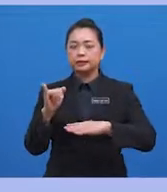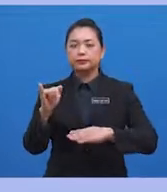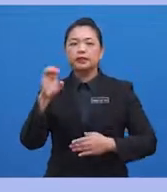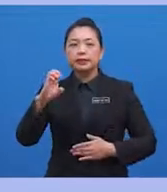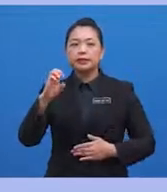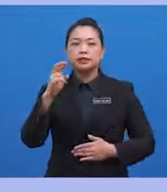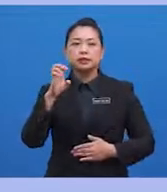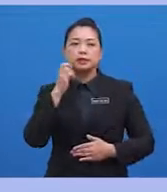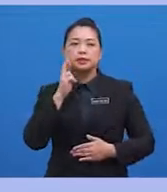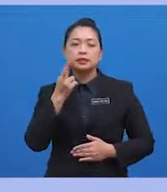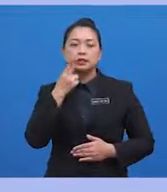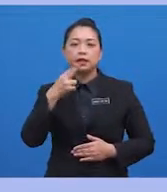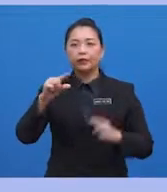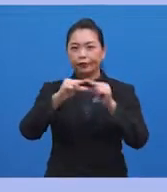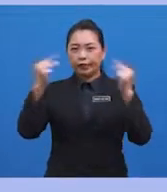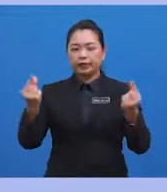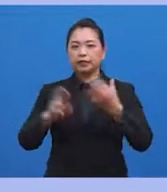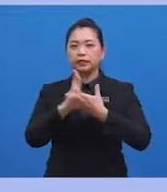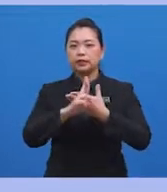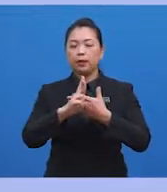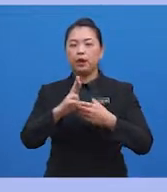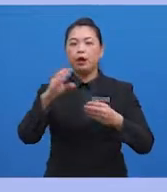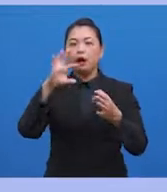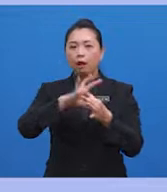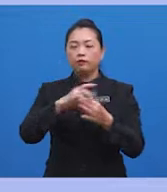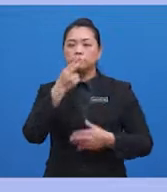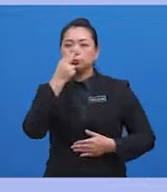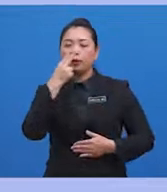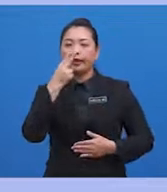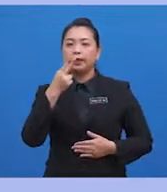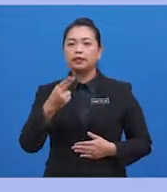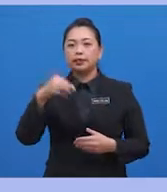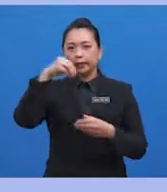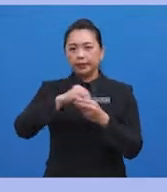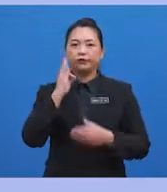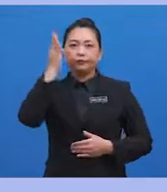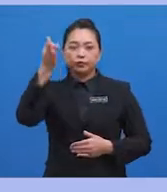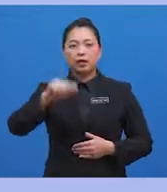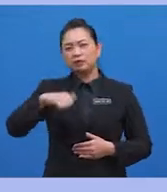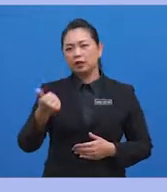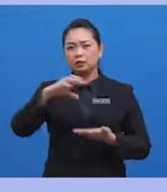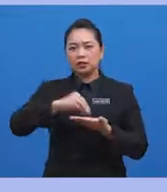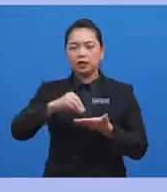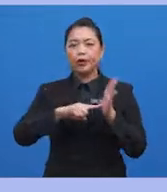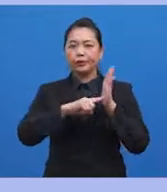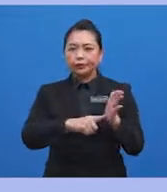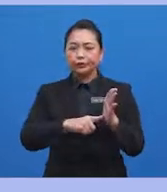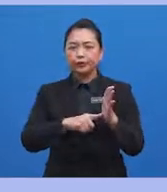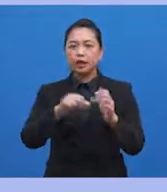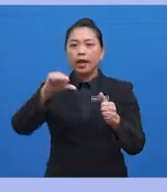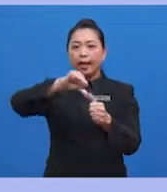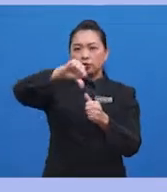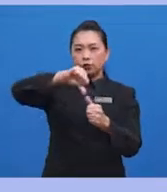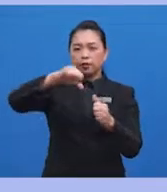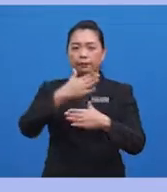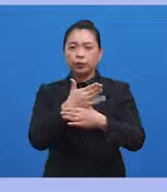are at a greater risk for smoking cigarettes in the future. Another study has shown that association between